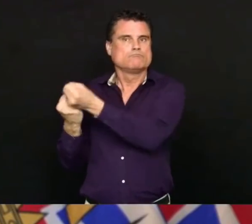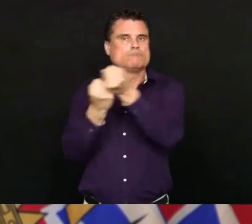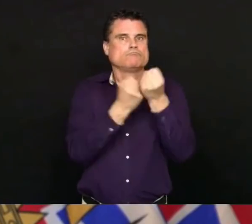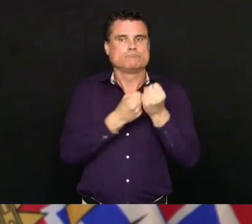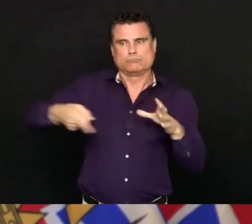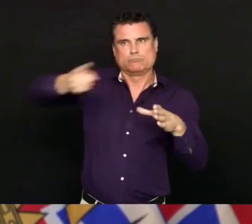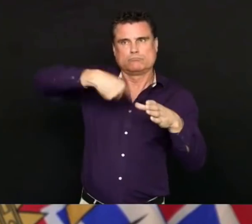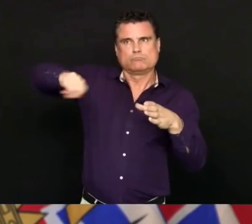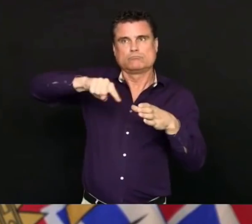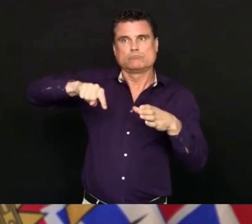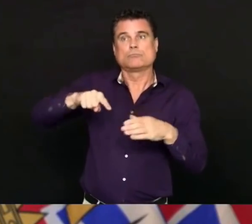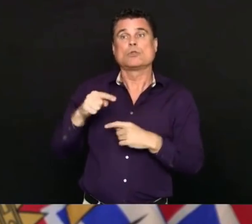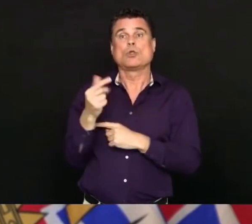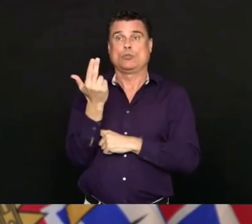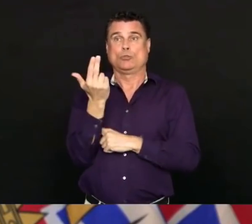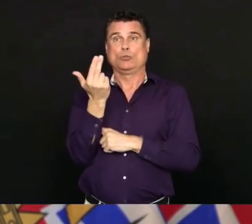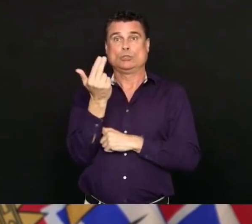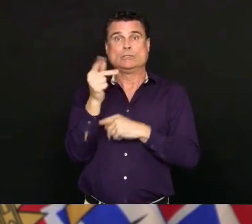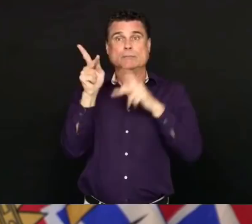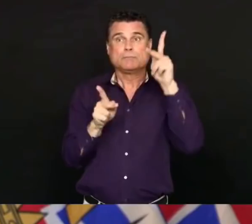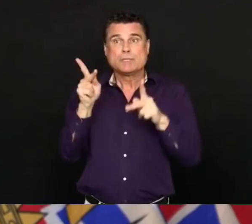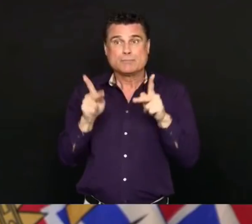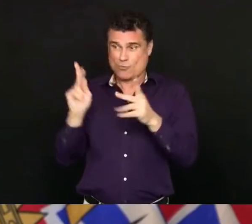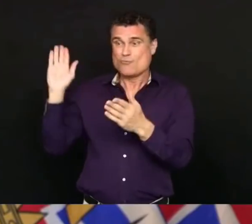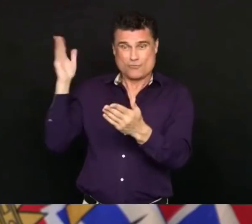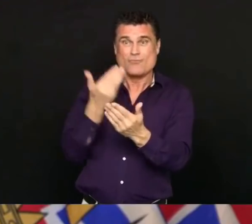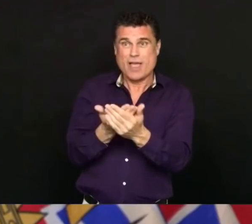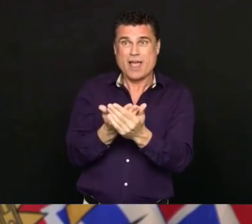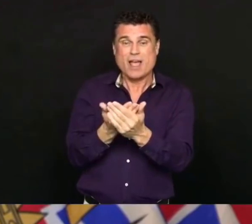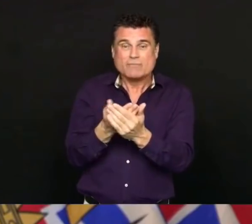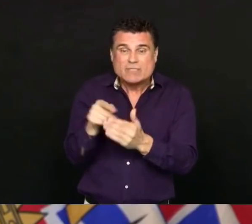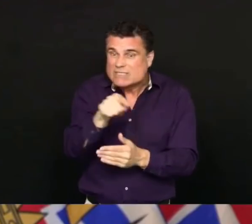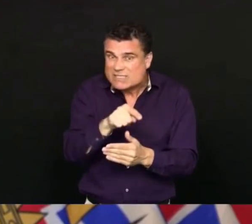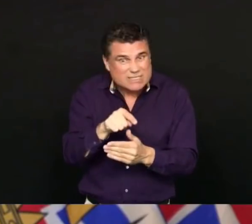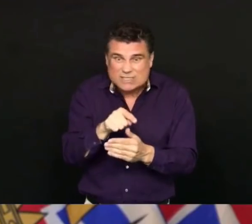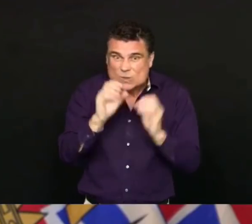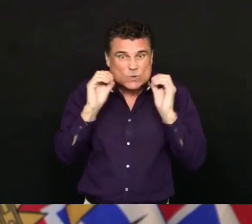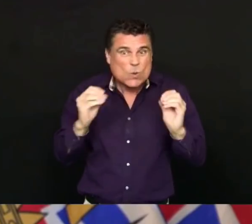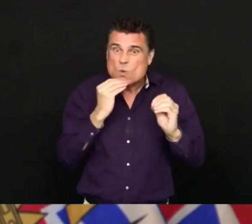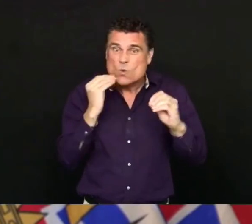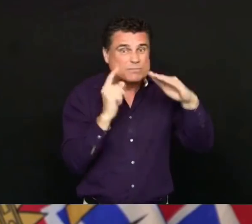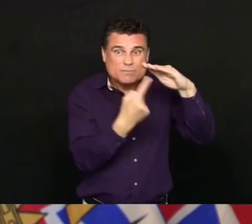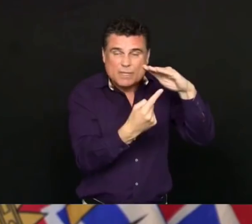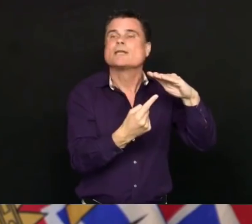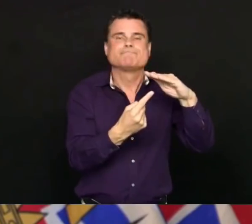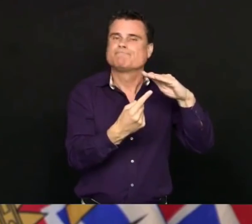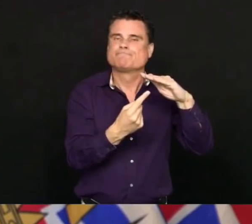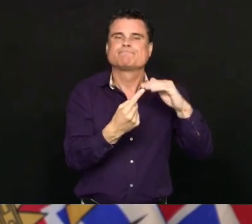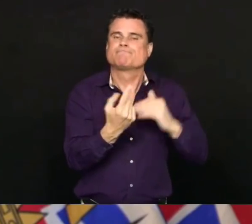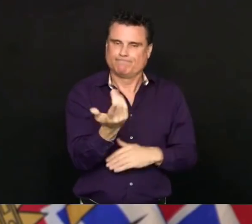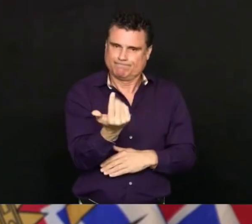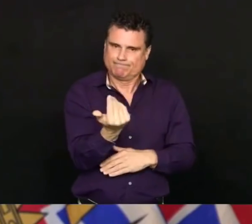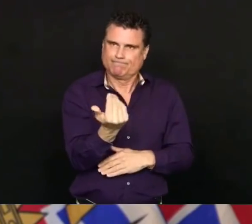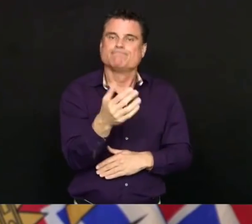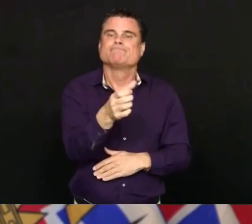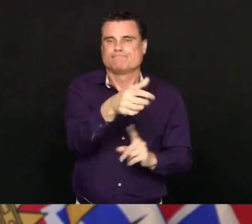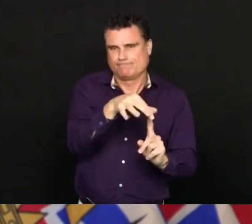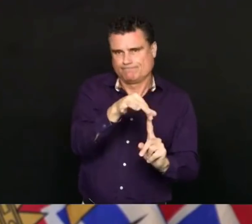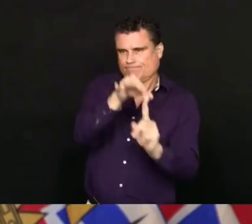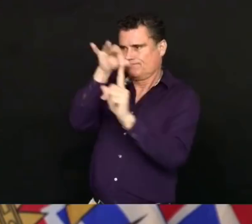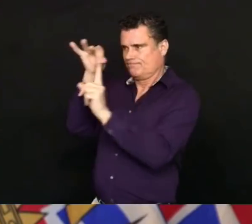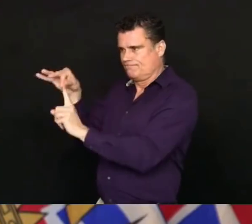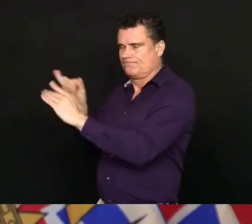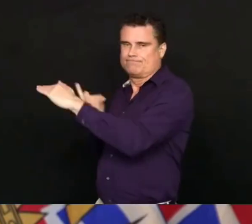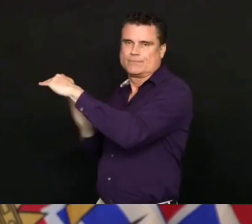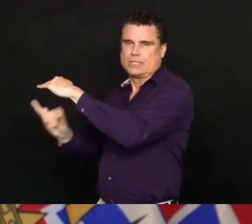accommodation because they weren't able to immediately fulfill their self-isolation plan, and 207 people have been